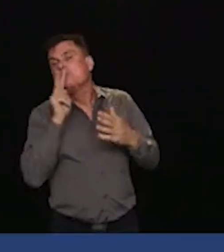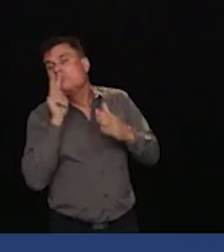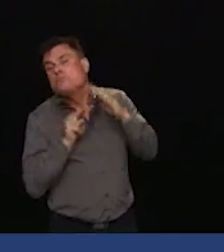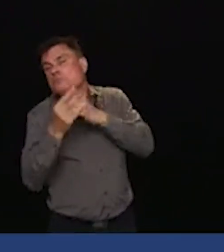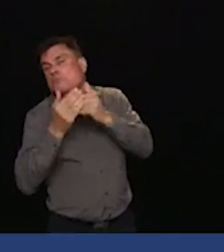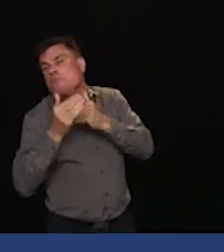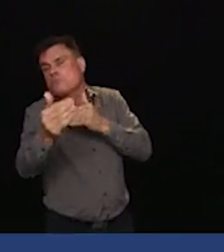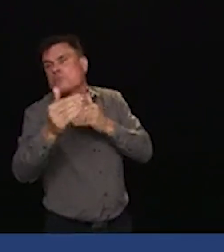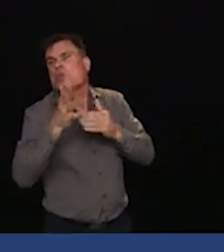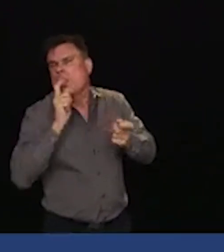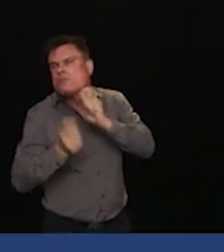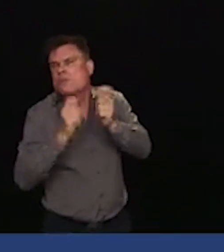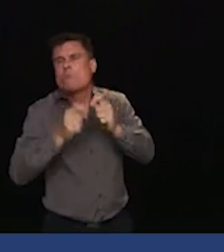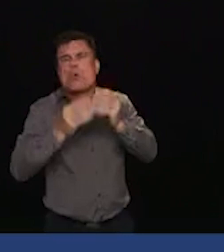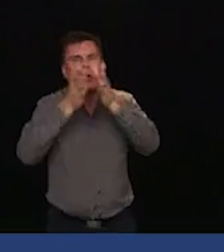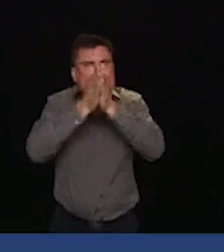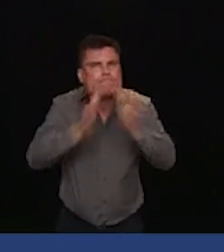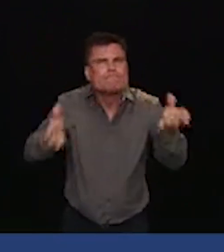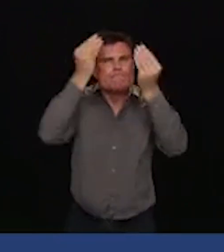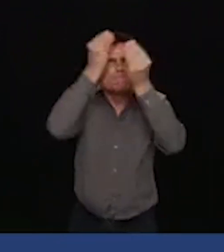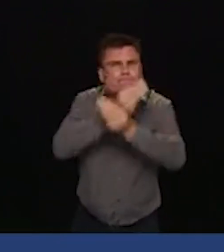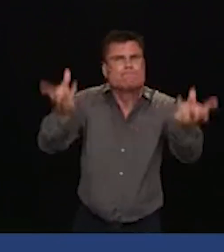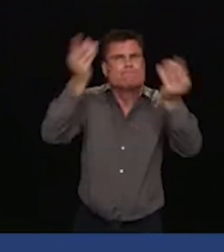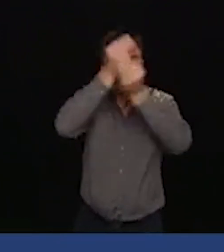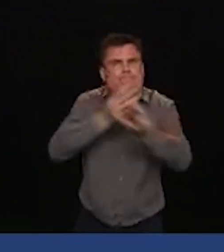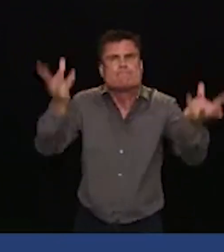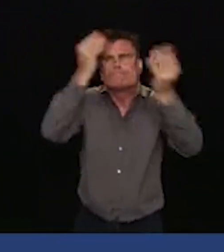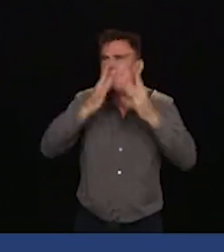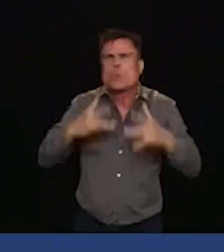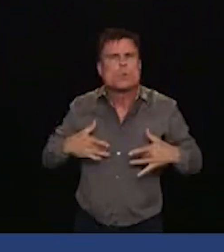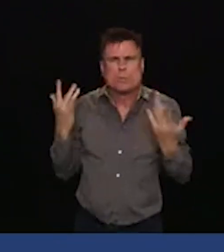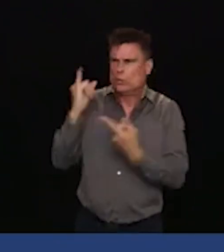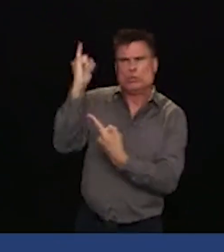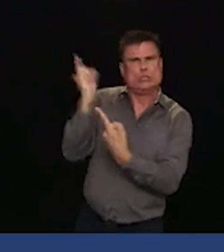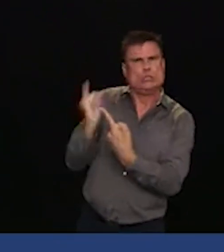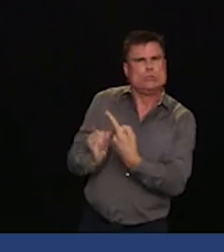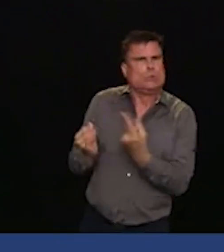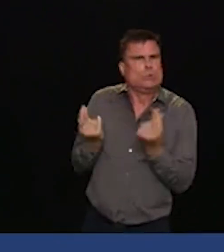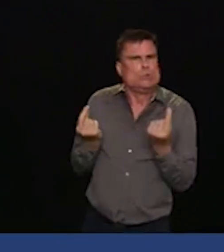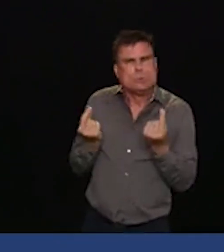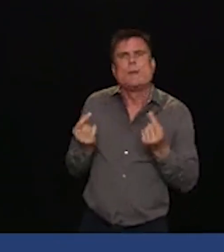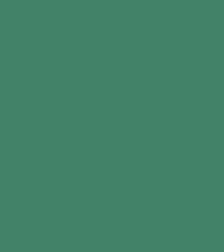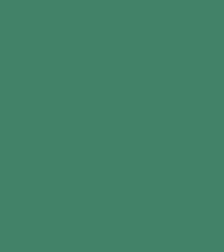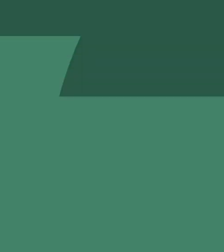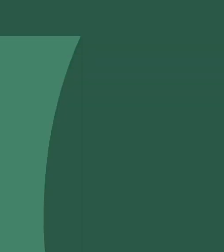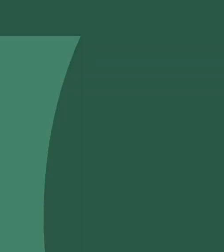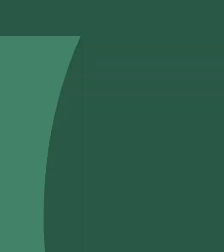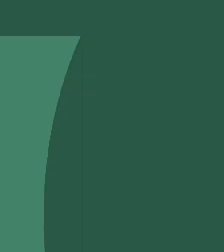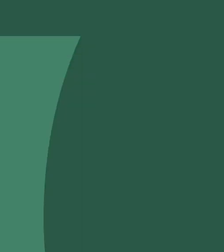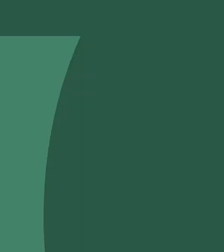in the industry as we move forward. Once again, thank you very much, Minister James and Minister Robinson for your support.